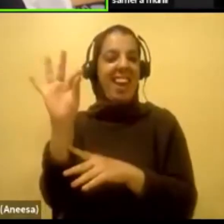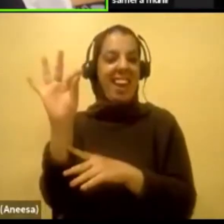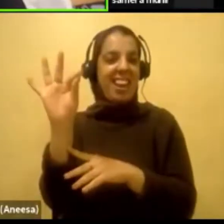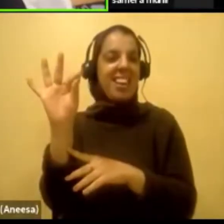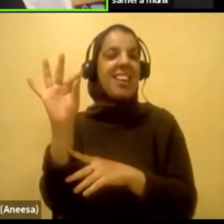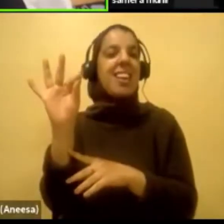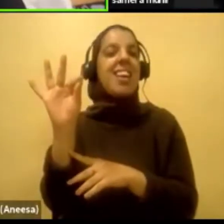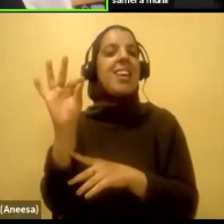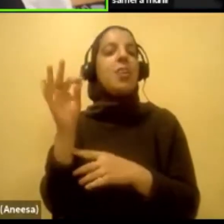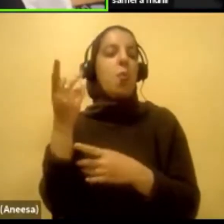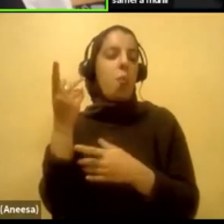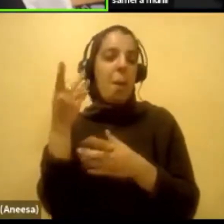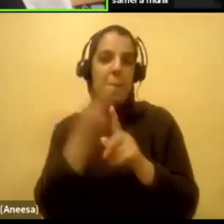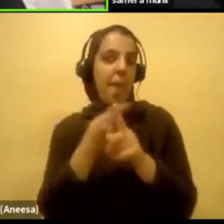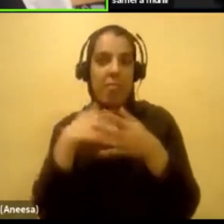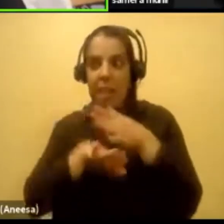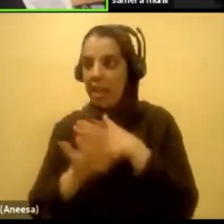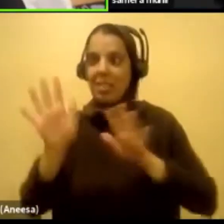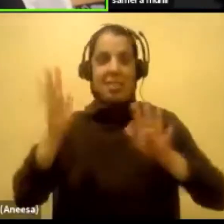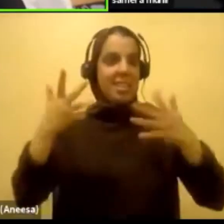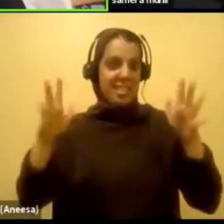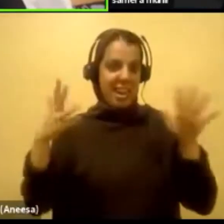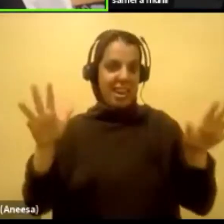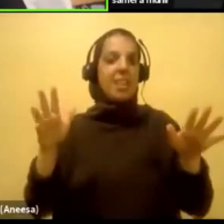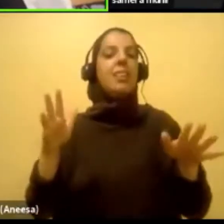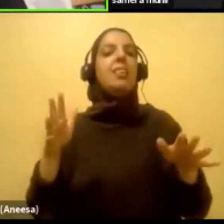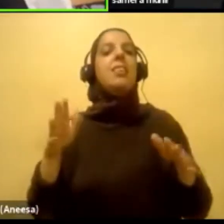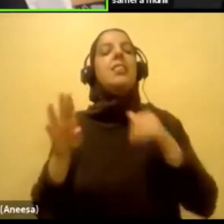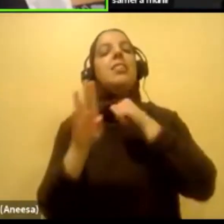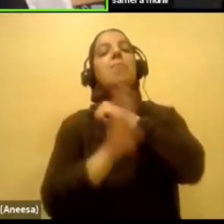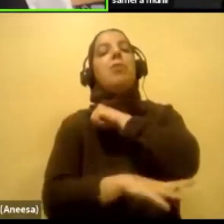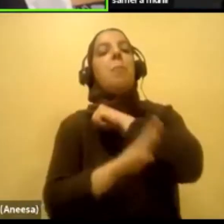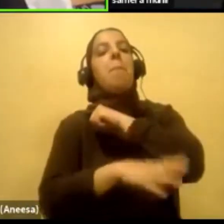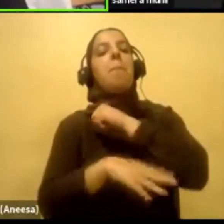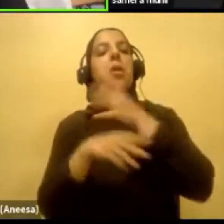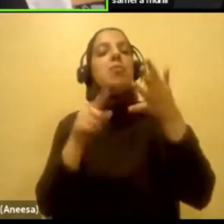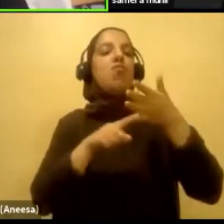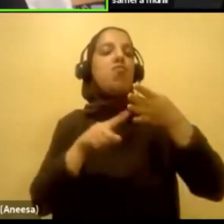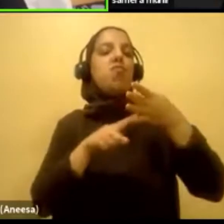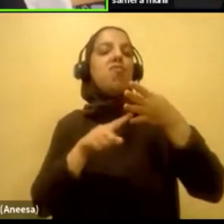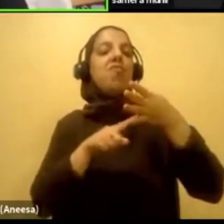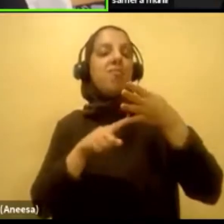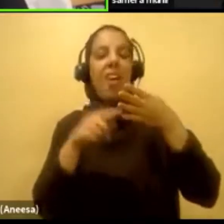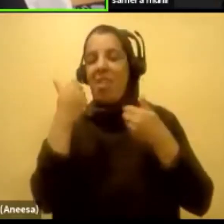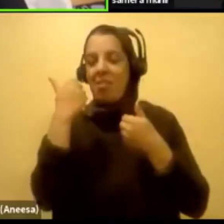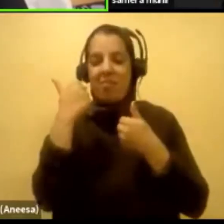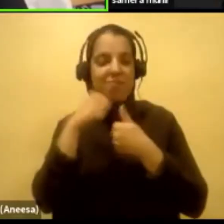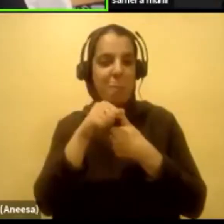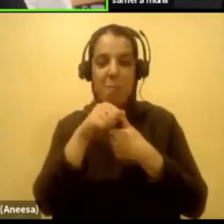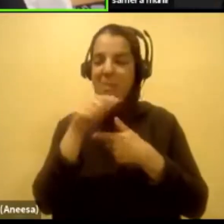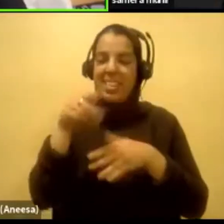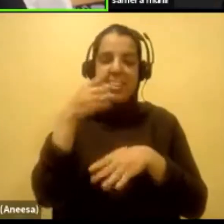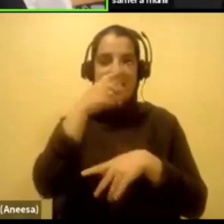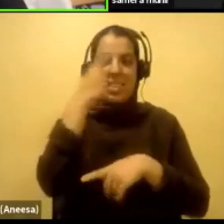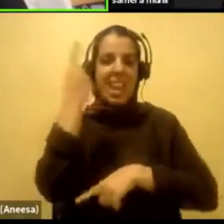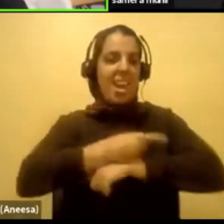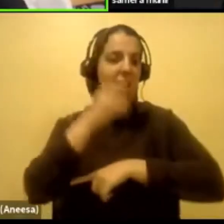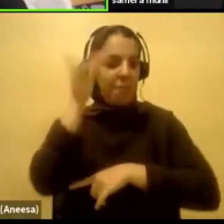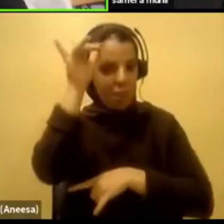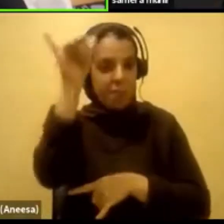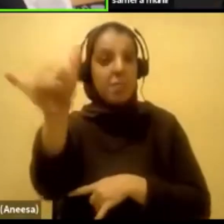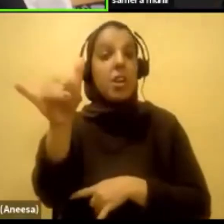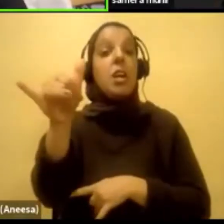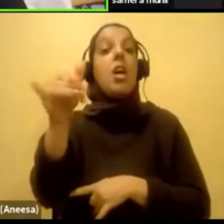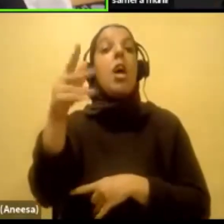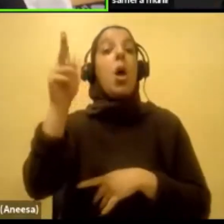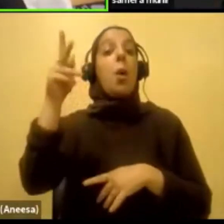for a month at this point. It was end of September, beginning of October. I'll never forget this day. I was pulled into the